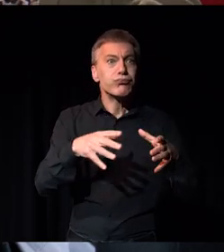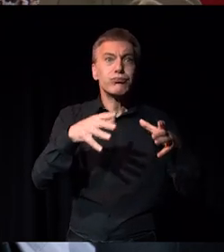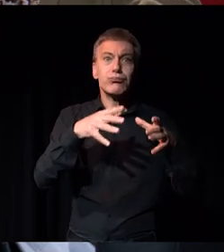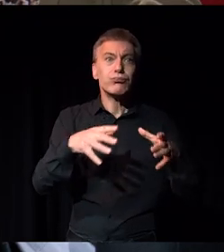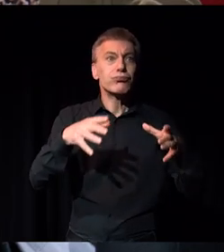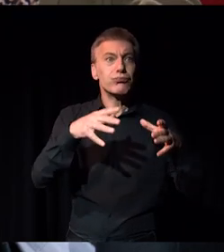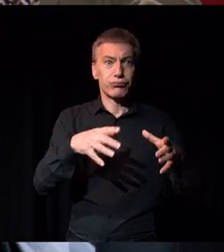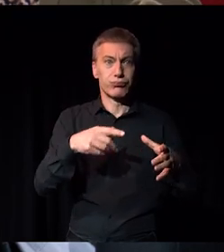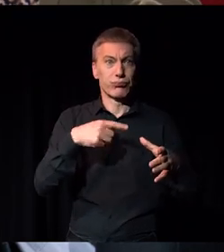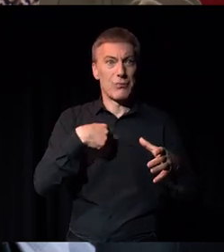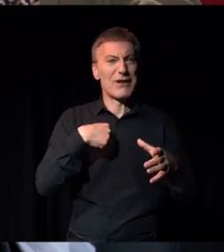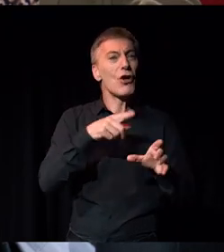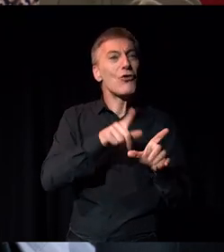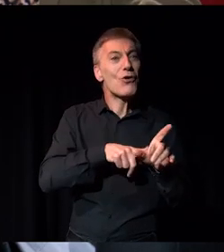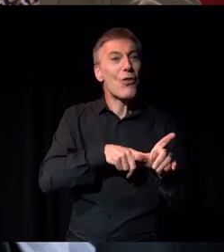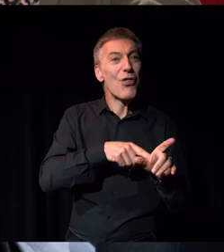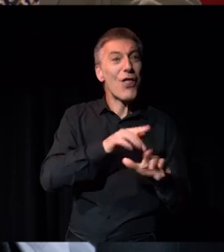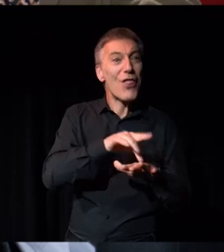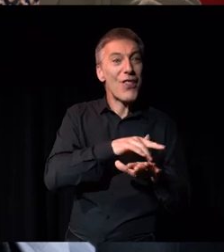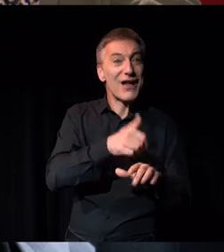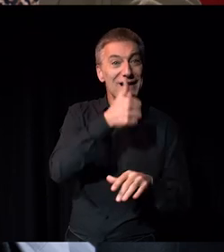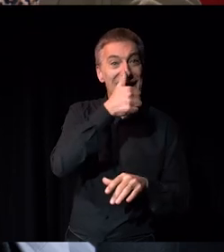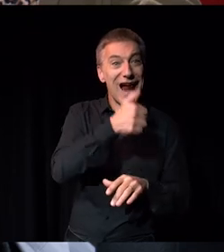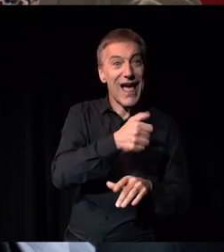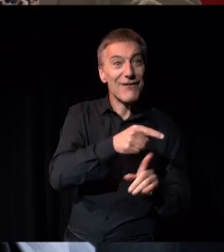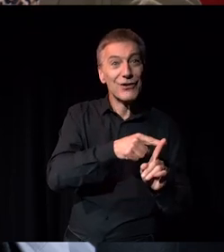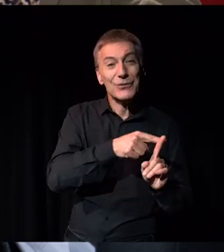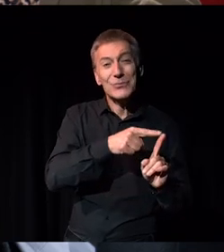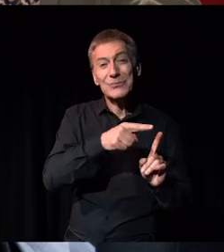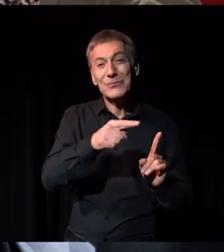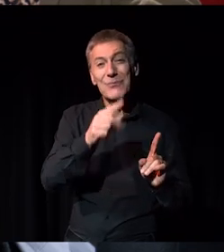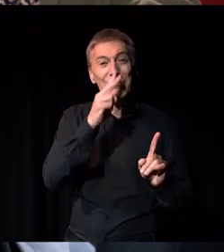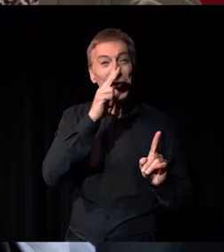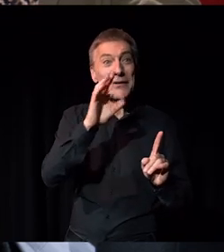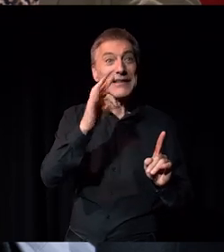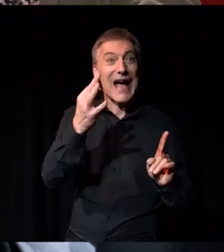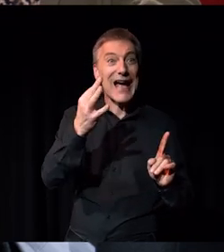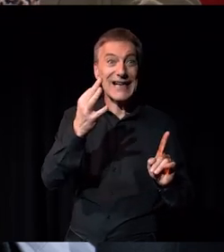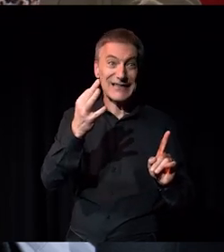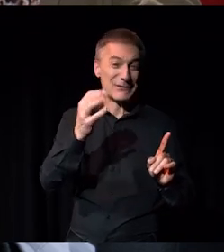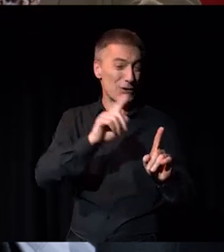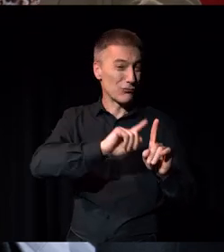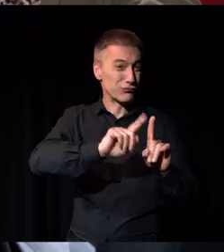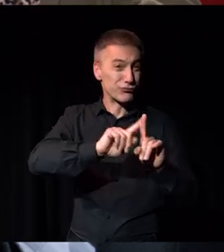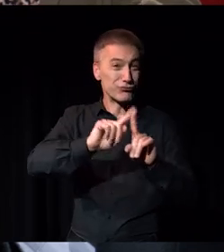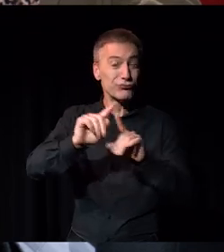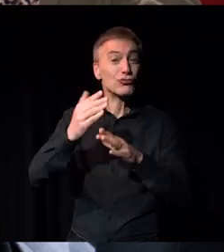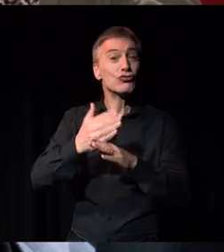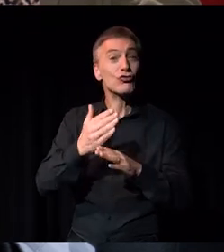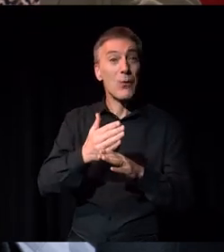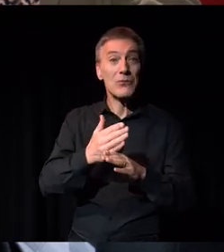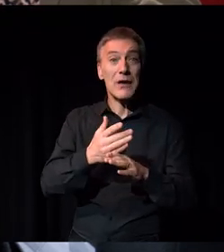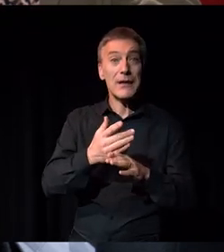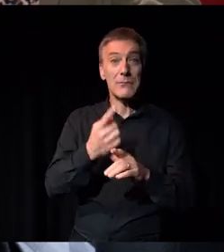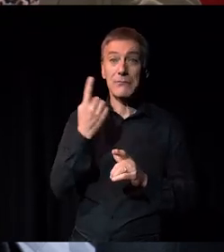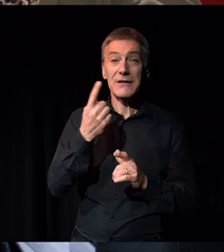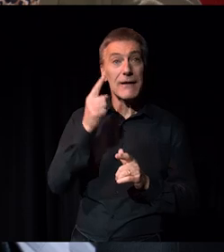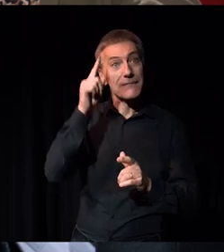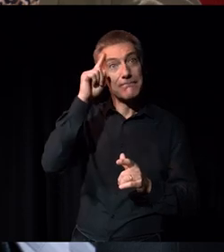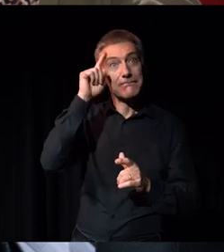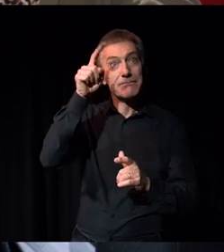after, you know, joined the Youth Theatre when I was 11 and left at 28, having done lots of different jobs within there. I guess I was on my way to